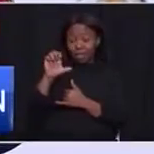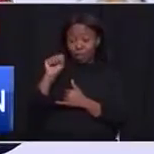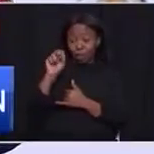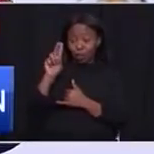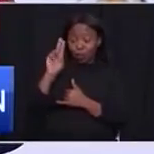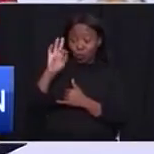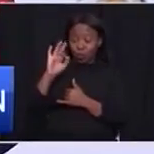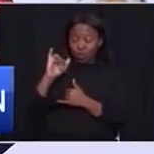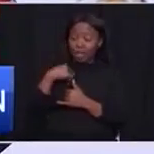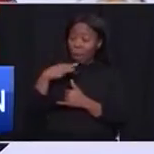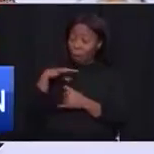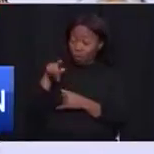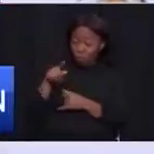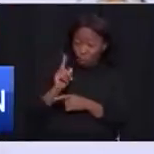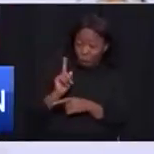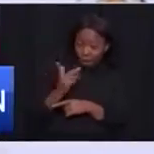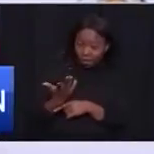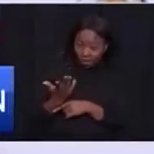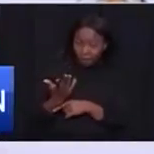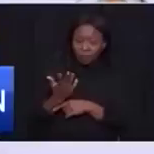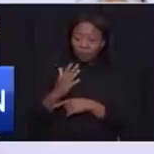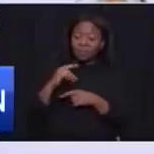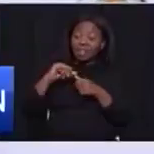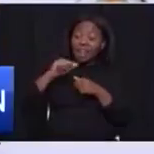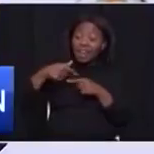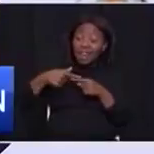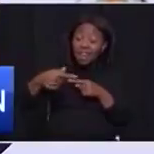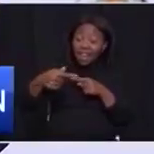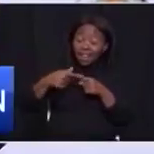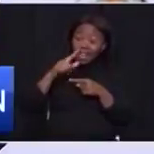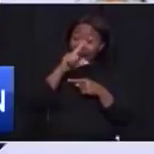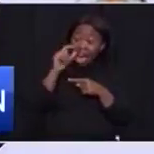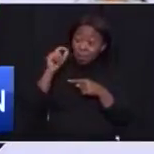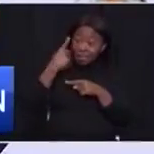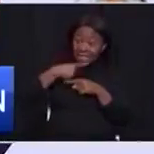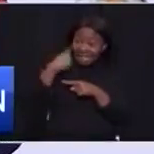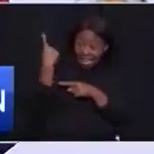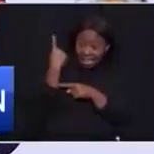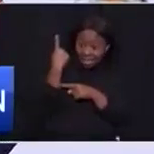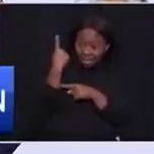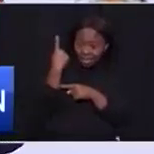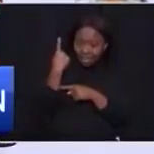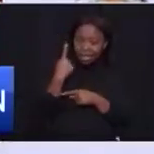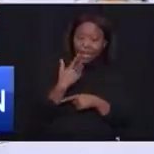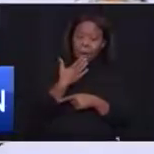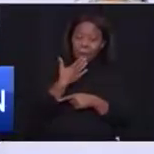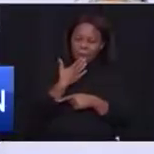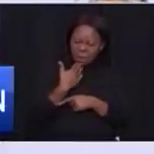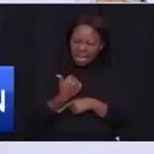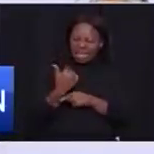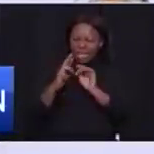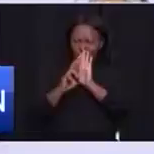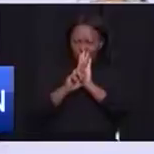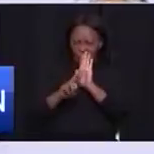So, in the next 100 days, I would like you to present to me, firstly, a report